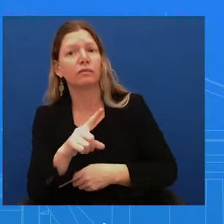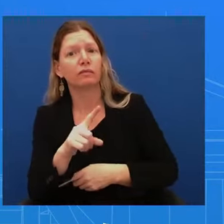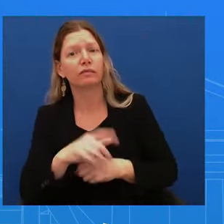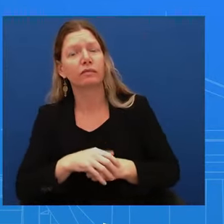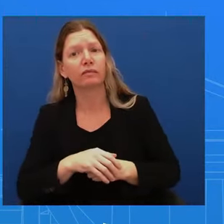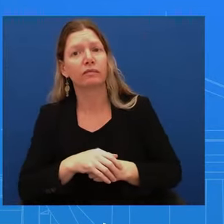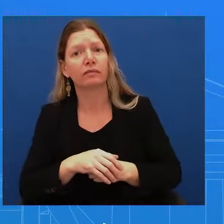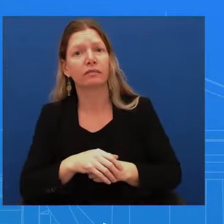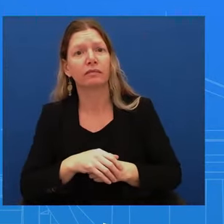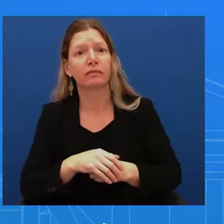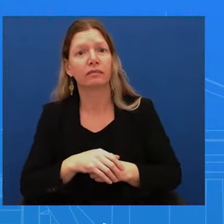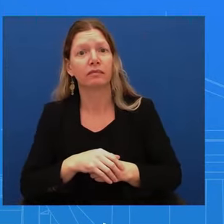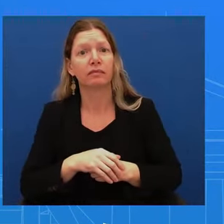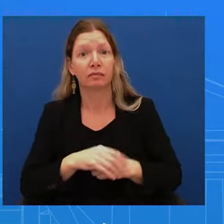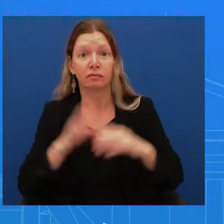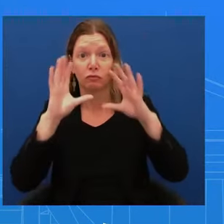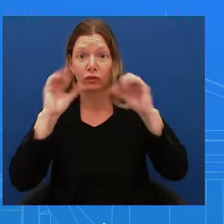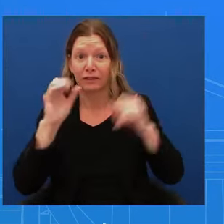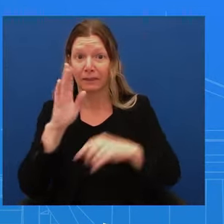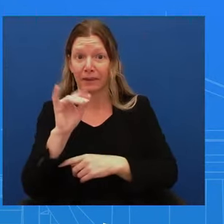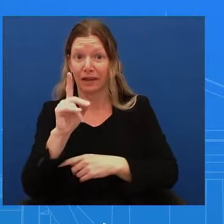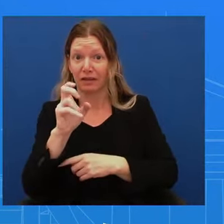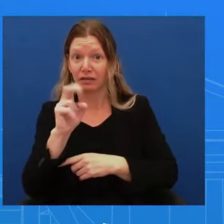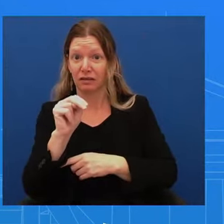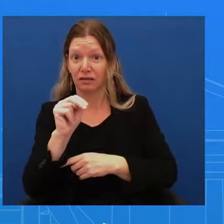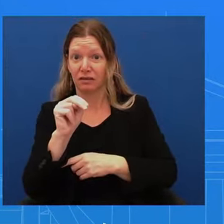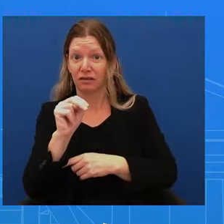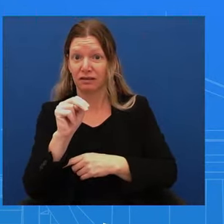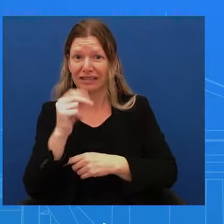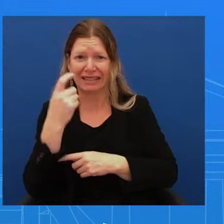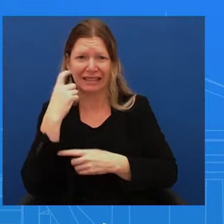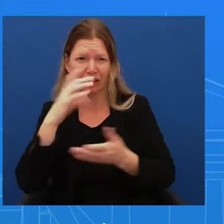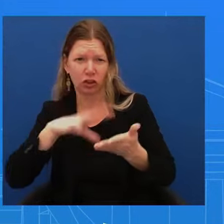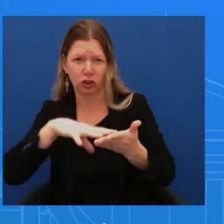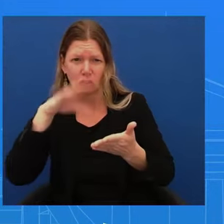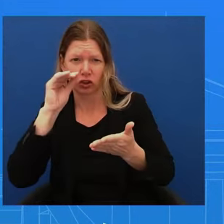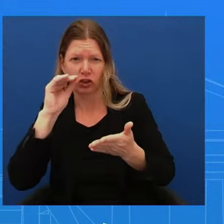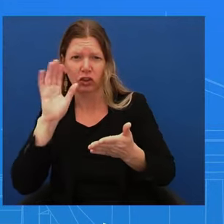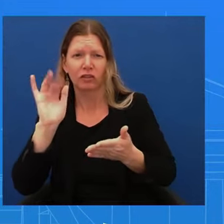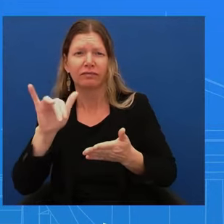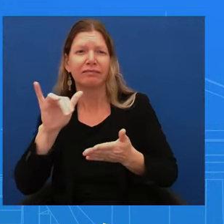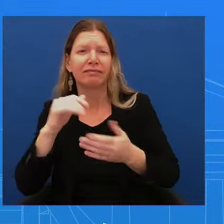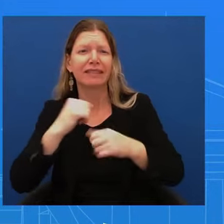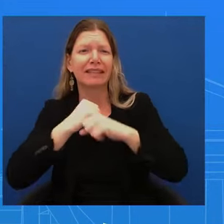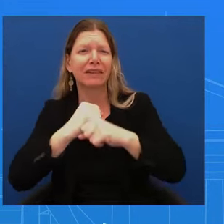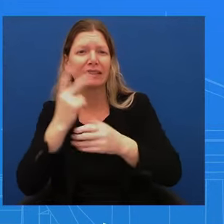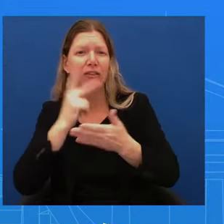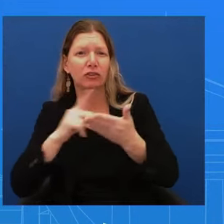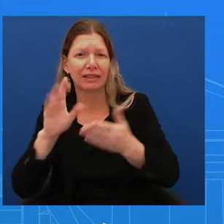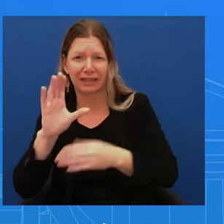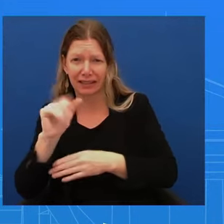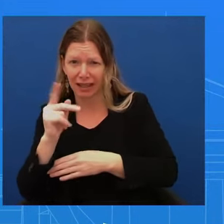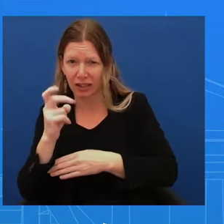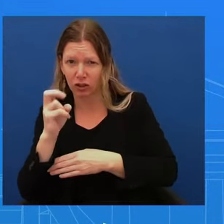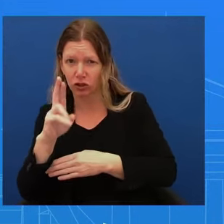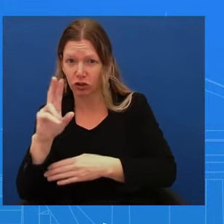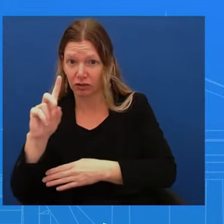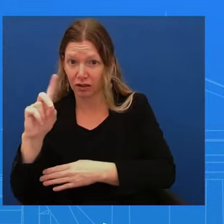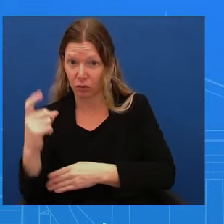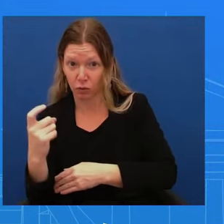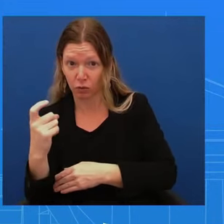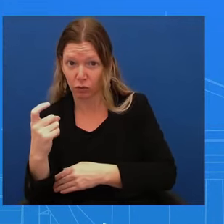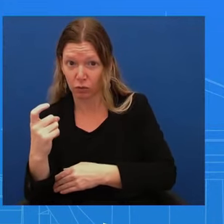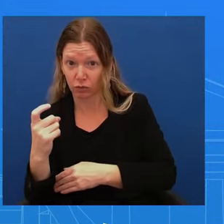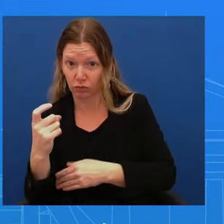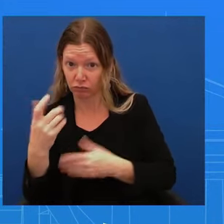cancer diagnosis? was informed today. Any details on how, what his reaction was? He was